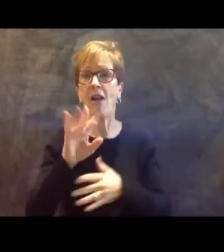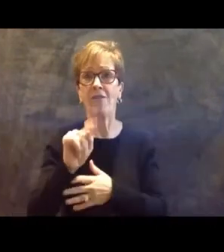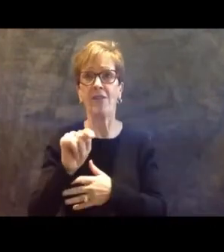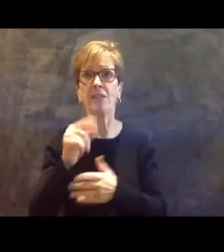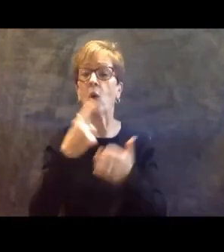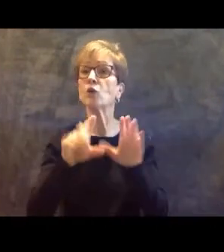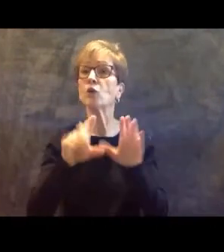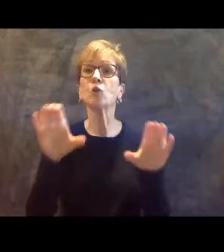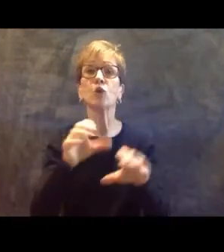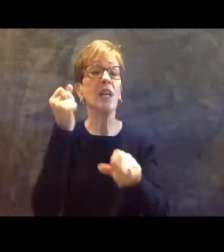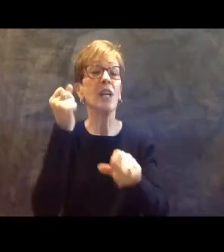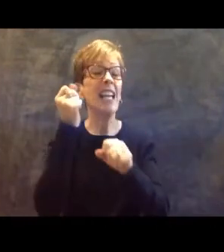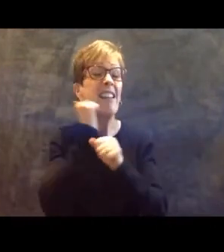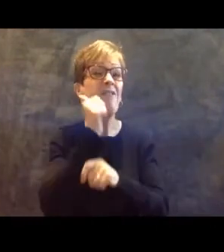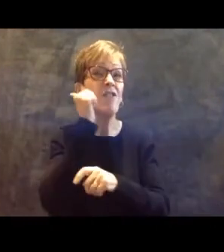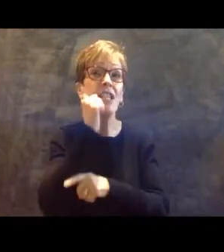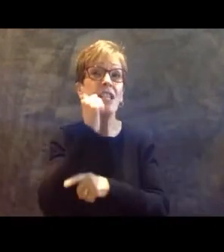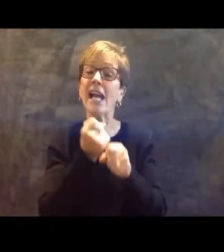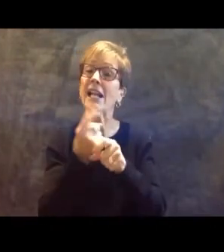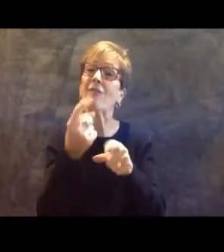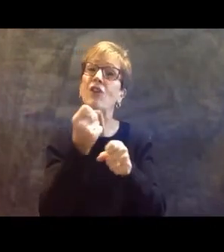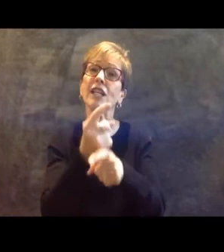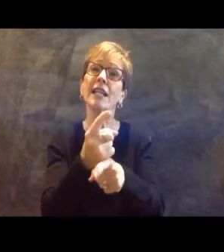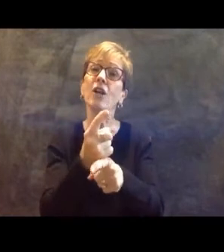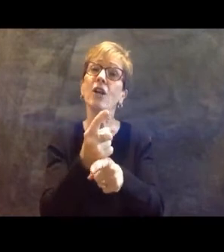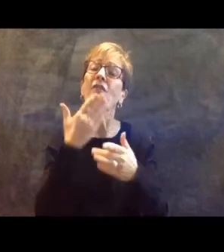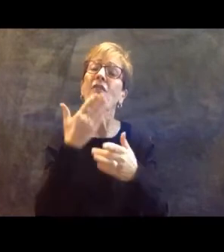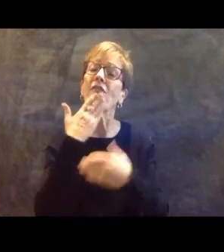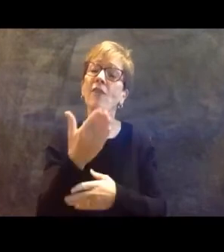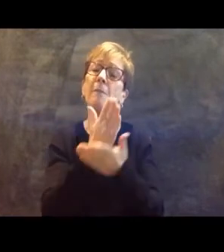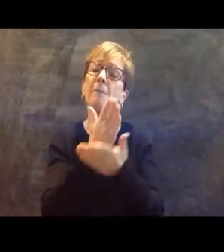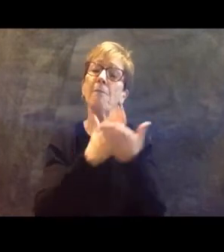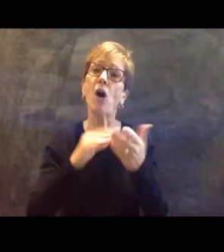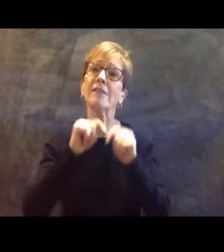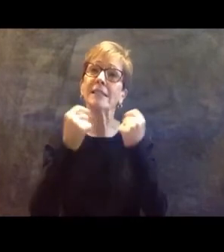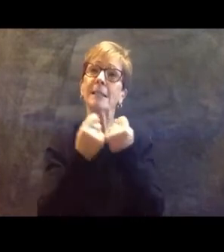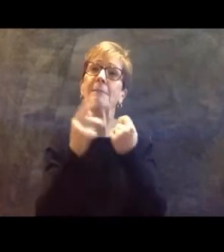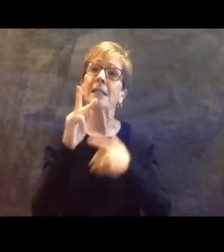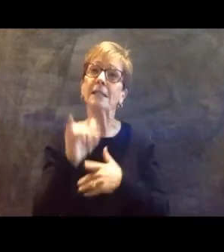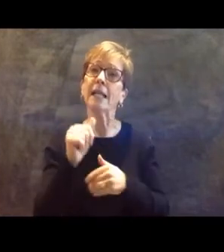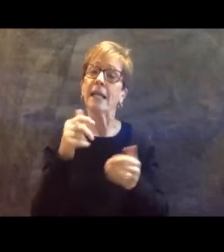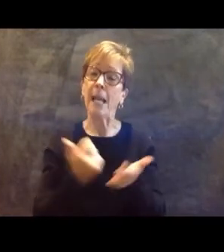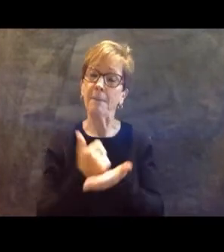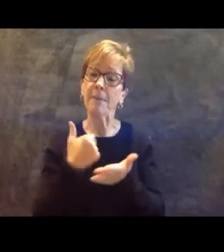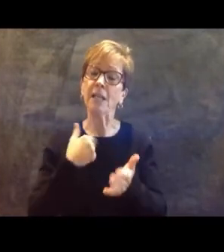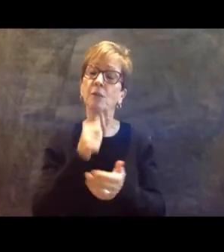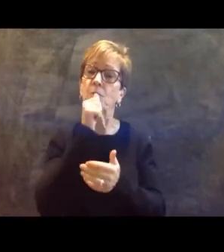every year. Thanks for being a big part of Team Kentucky and getting us through this pandemic. Congratulations.